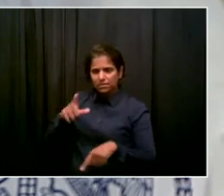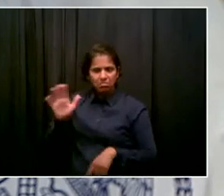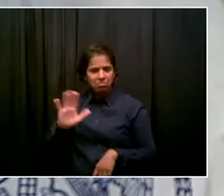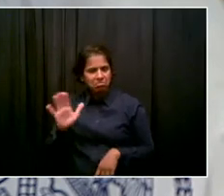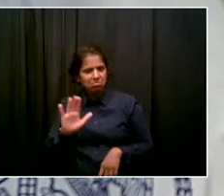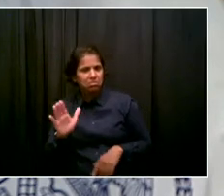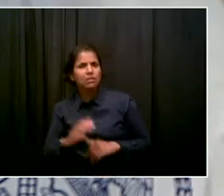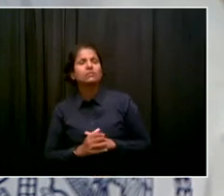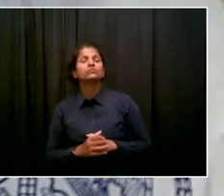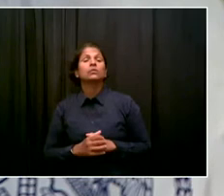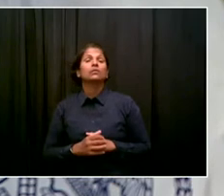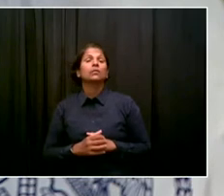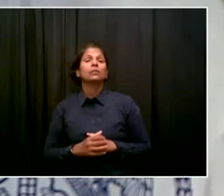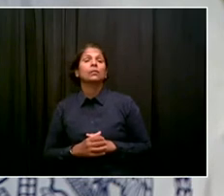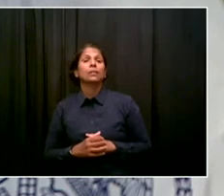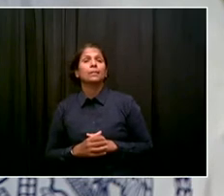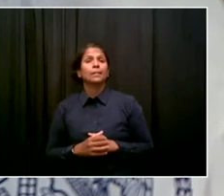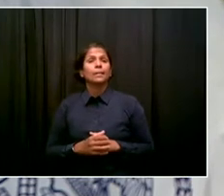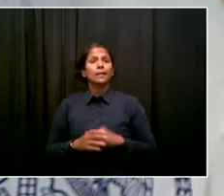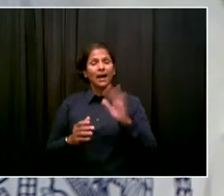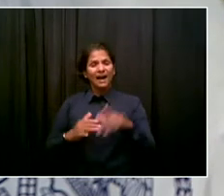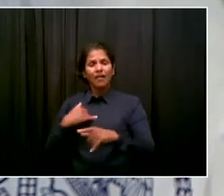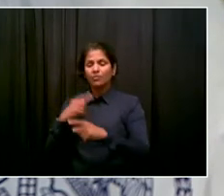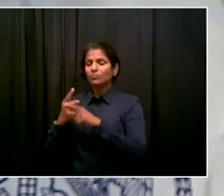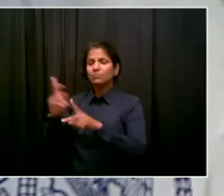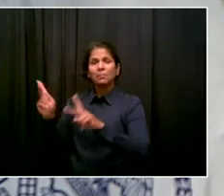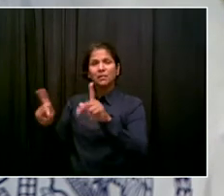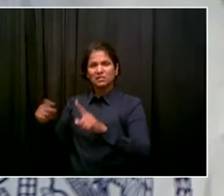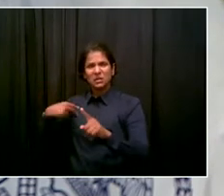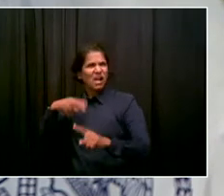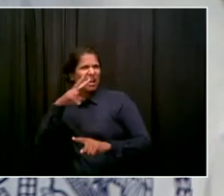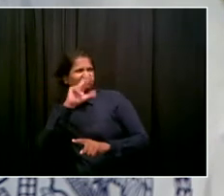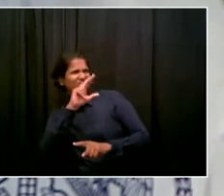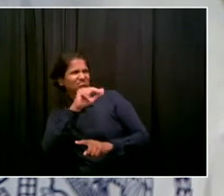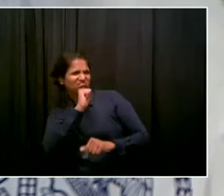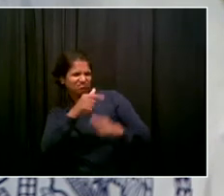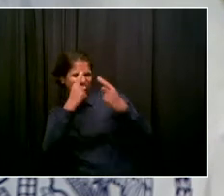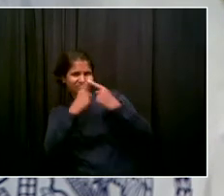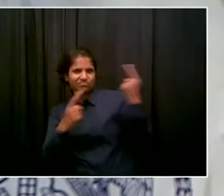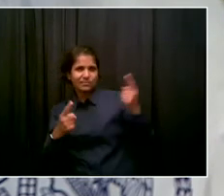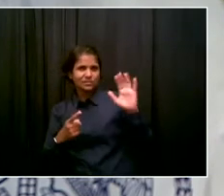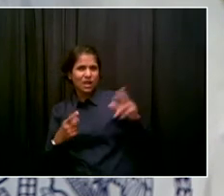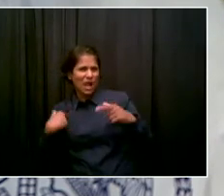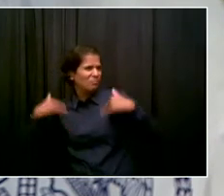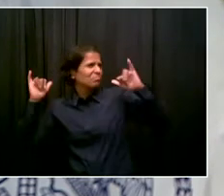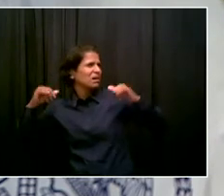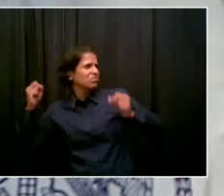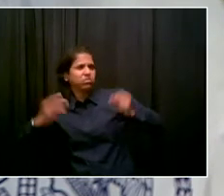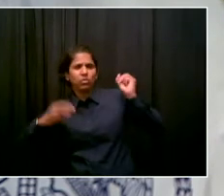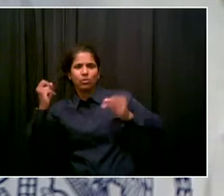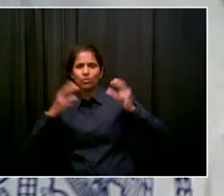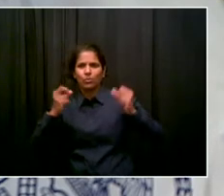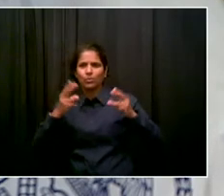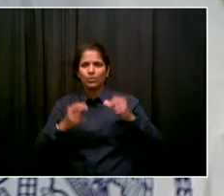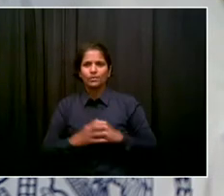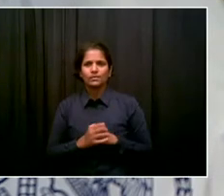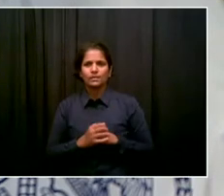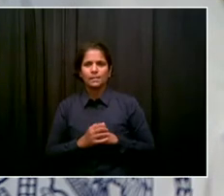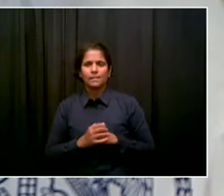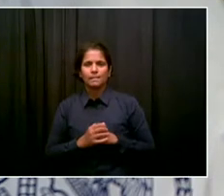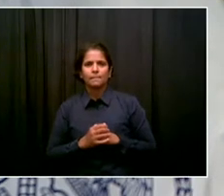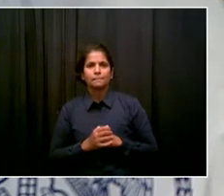talk about it, work it through whenever humanly possible. It is not the same as last summer. Obviously, we don't want it to be the same as last summer.